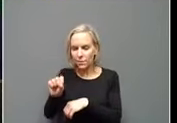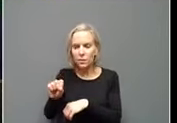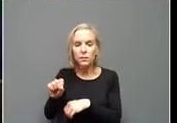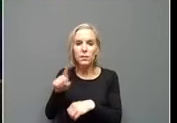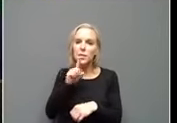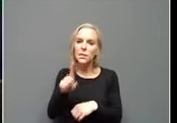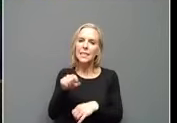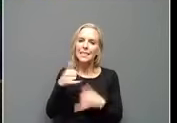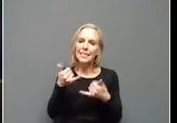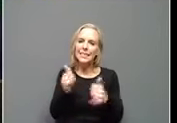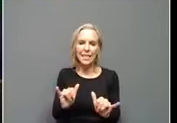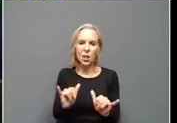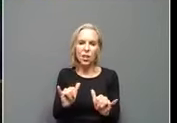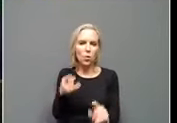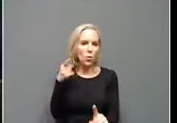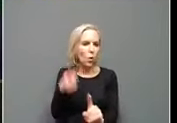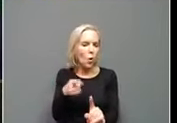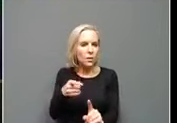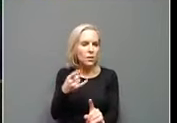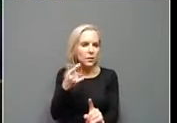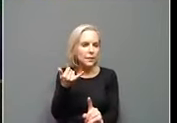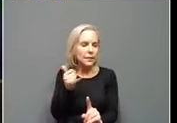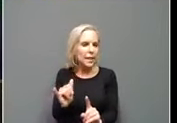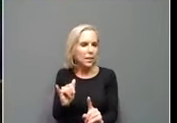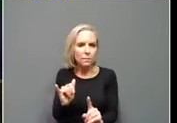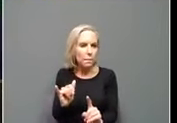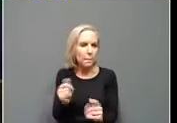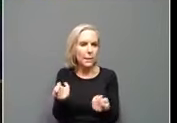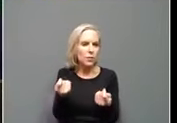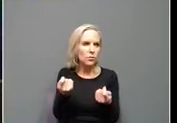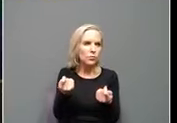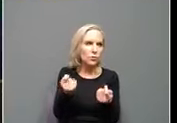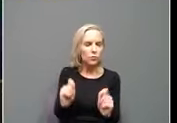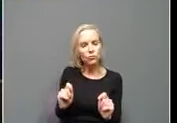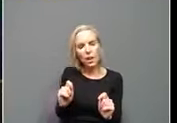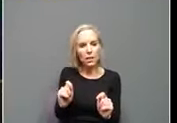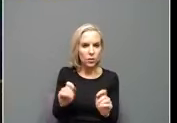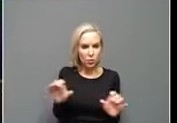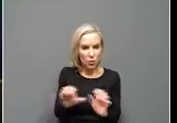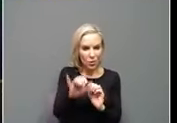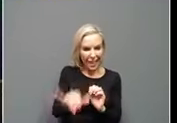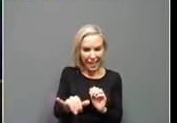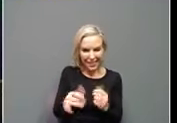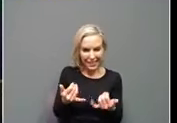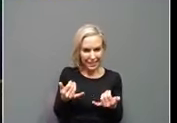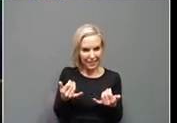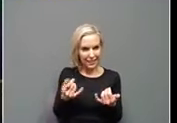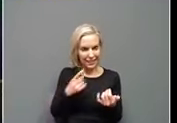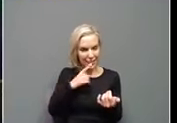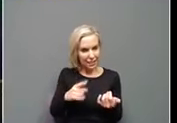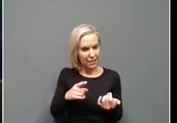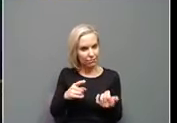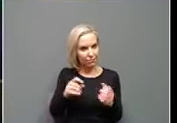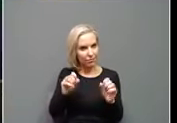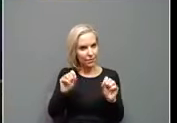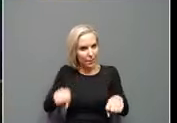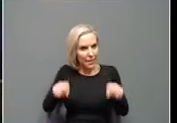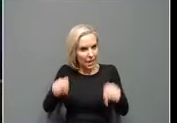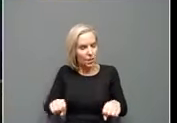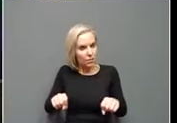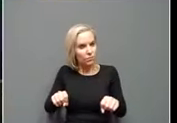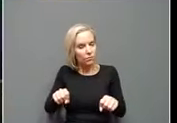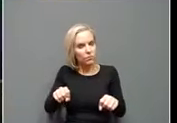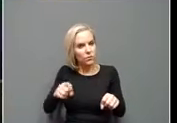that still the goal? Are you still, uh, trying, uh, to do that? Is it attainable with the system?